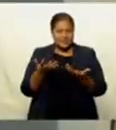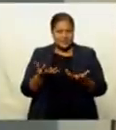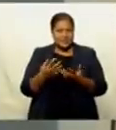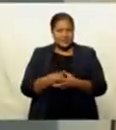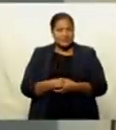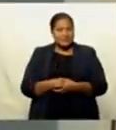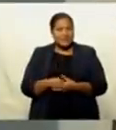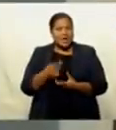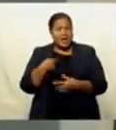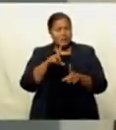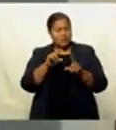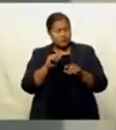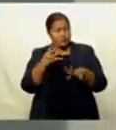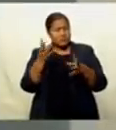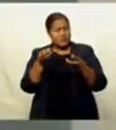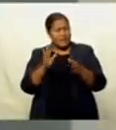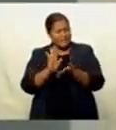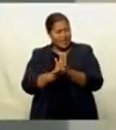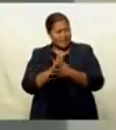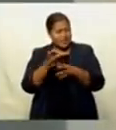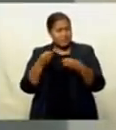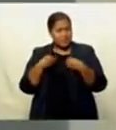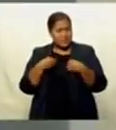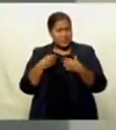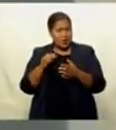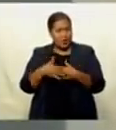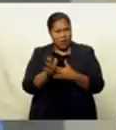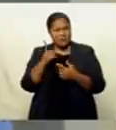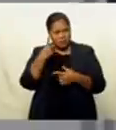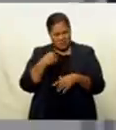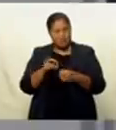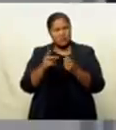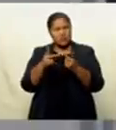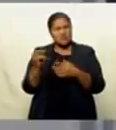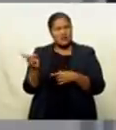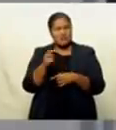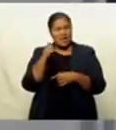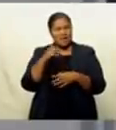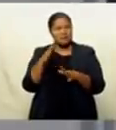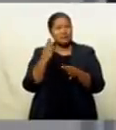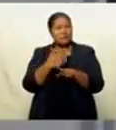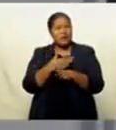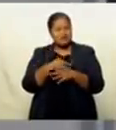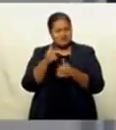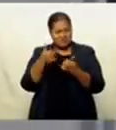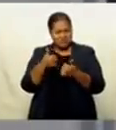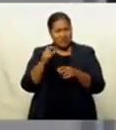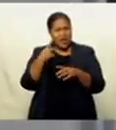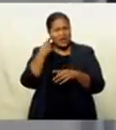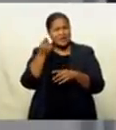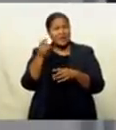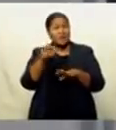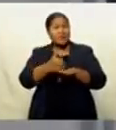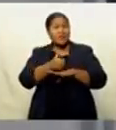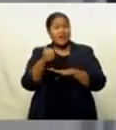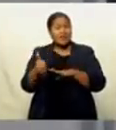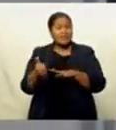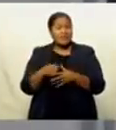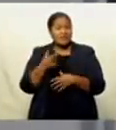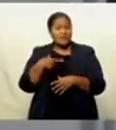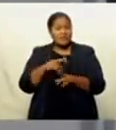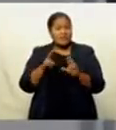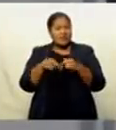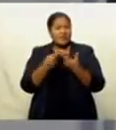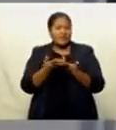I'm glad businesses are open, since we all get the chance to come back to work. Yes, I think it's a good idea for the government, because the